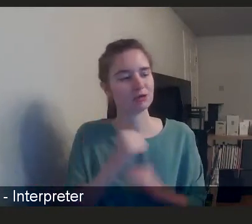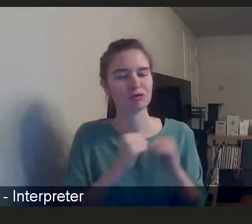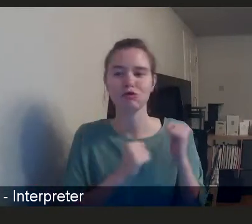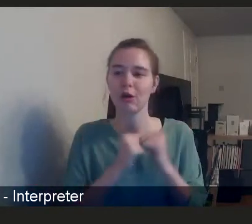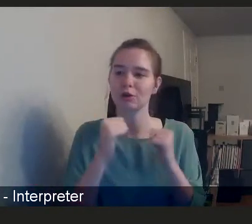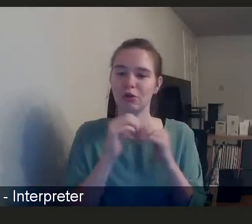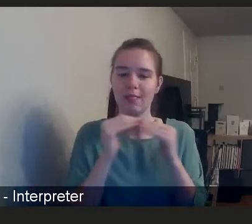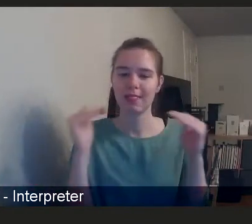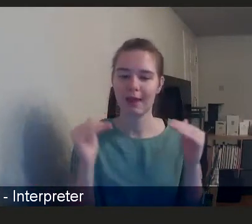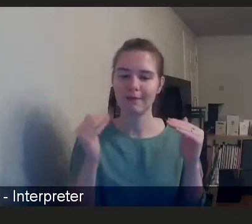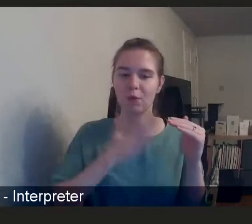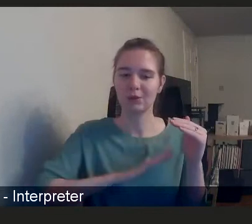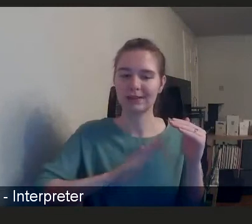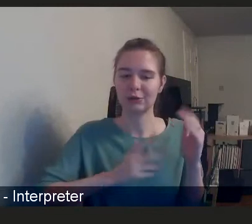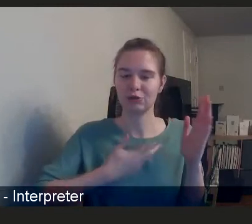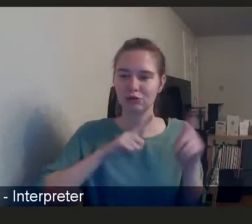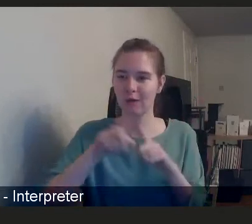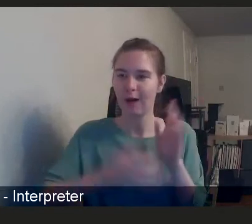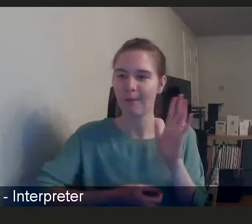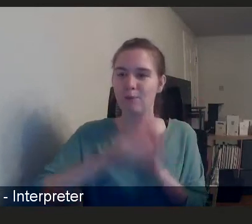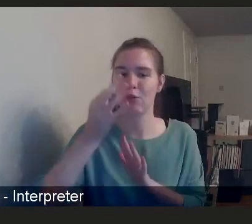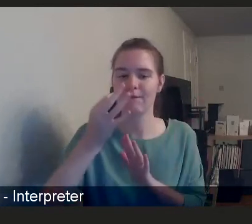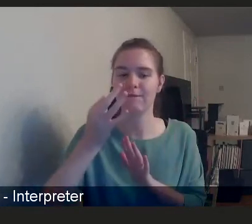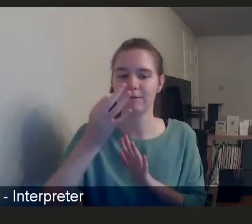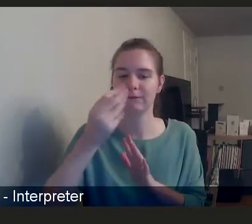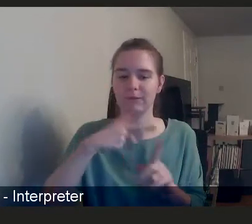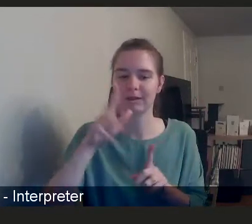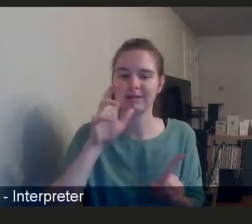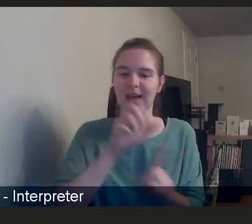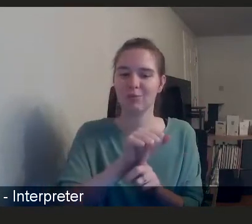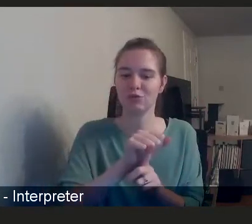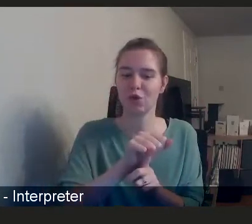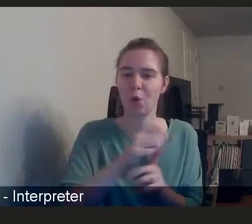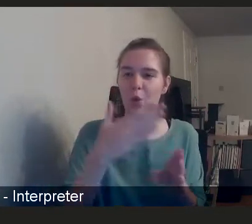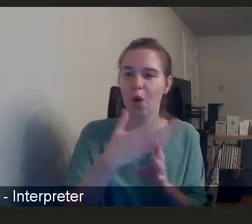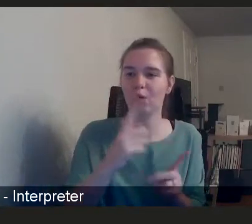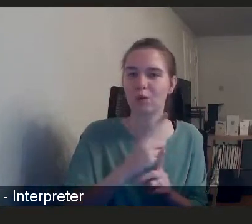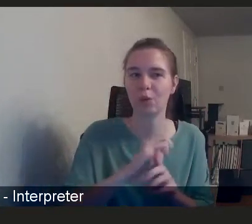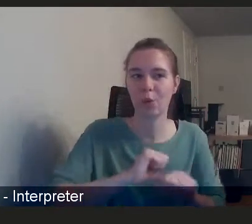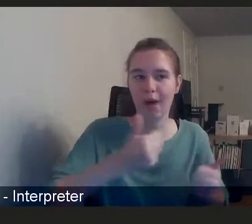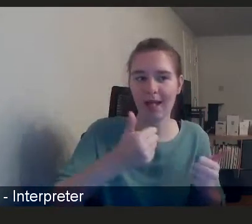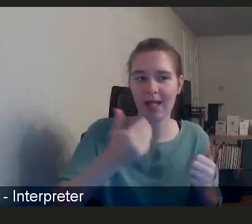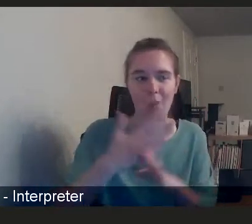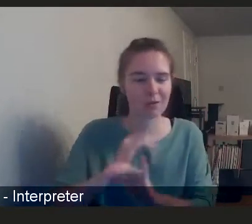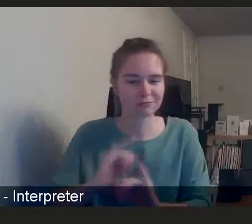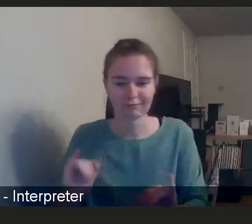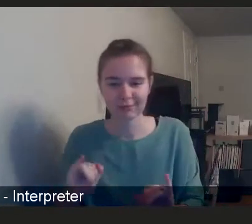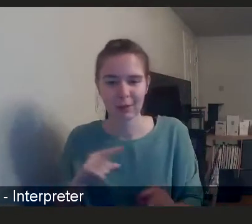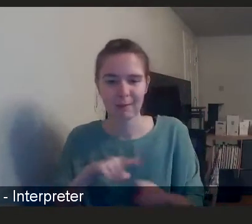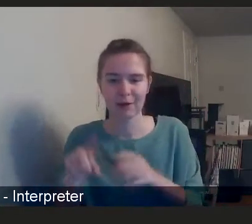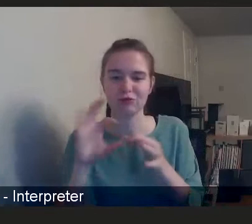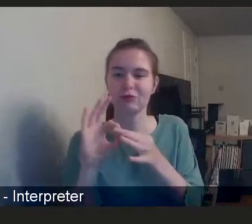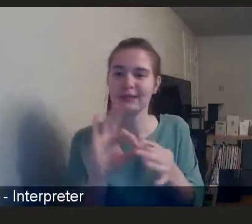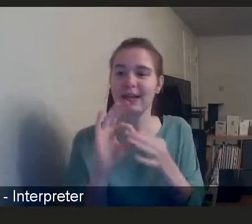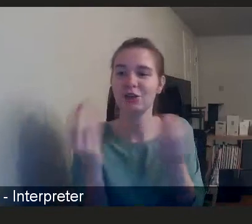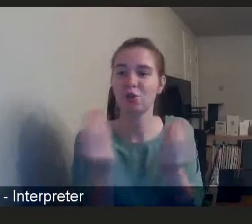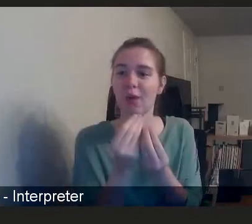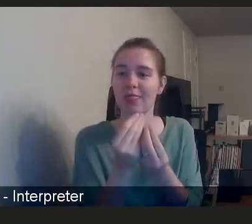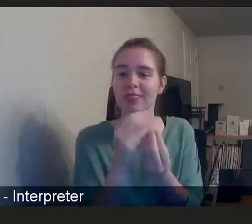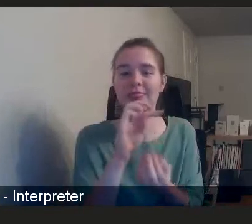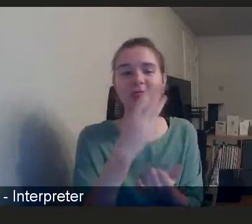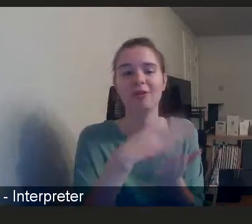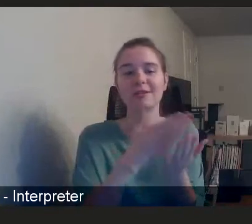we need to get better at capturing what does work and what doesn't work by engaging in a dialogue with third sector